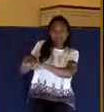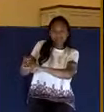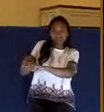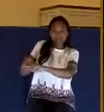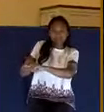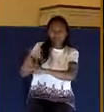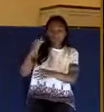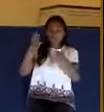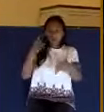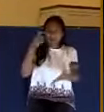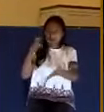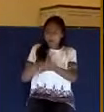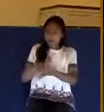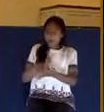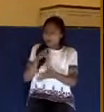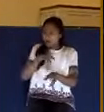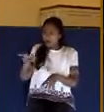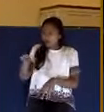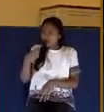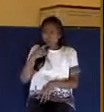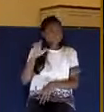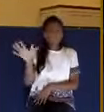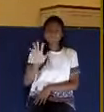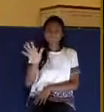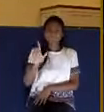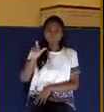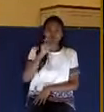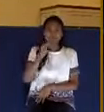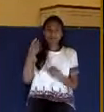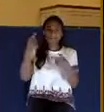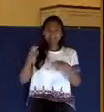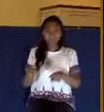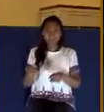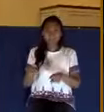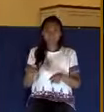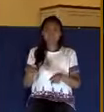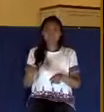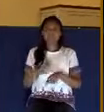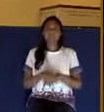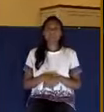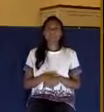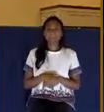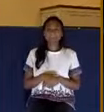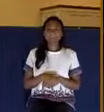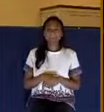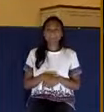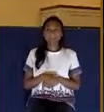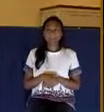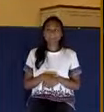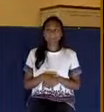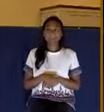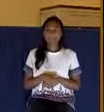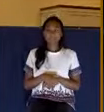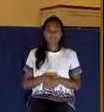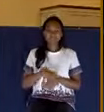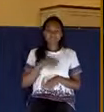So this usher looks at this poor man and he said, you know, he's not worth much. And he makes a judgment.